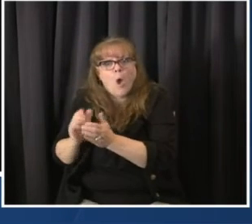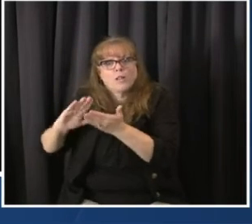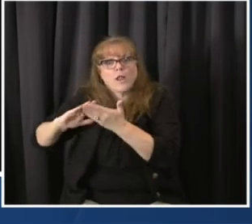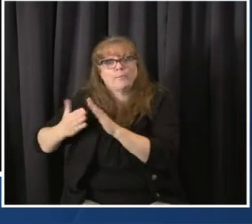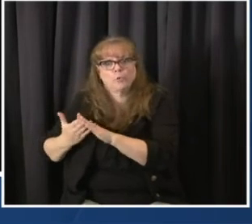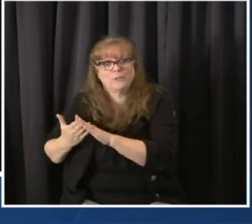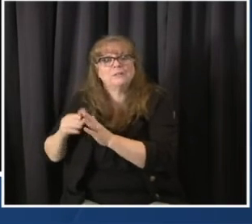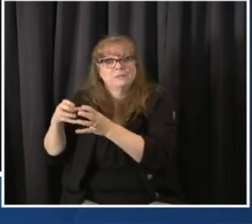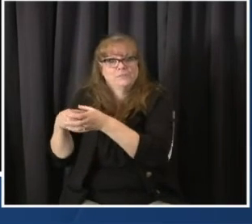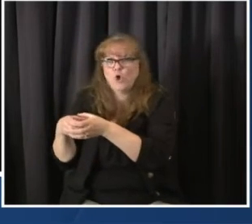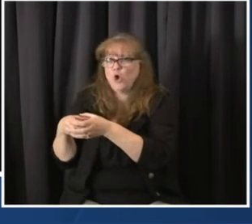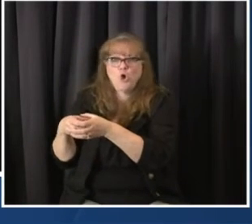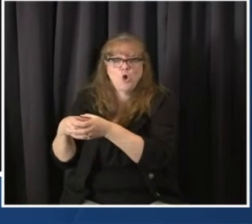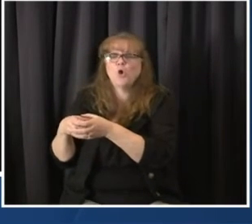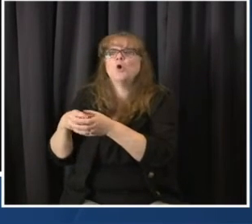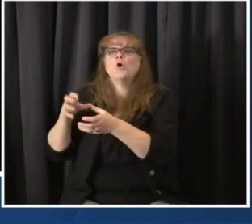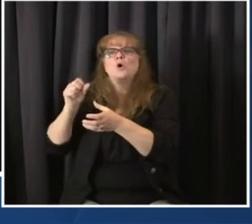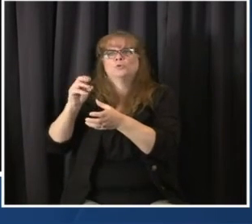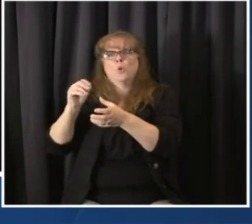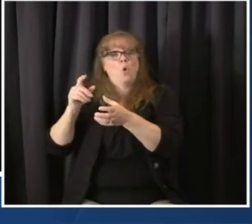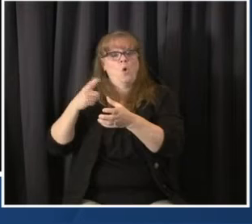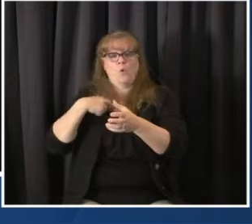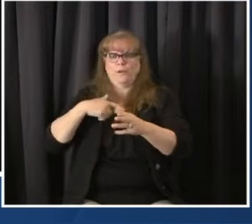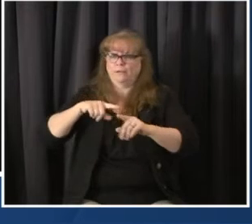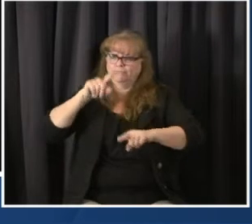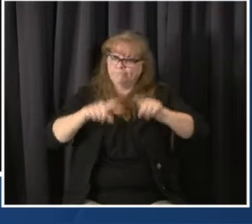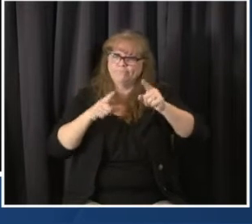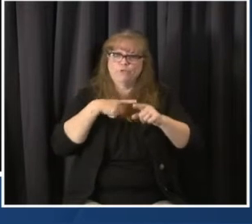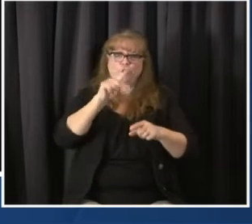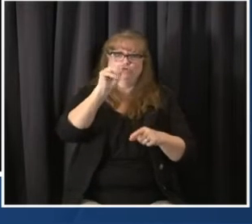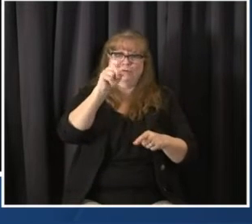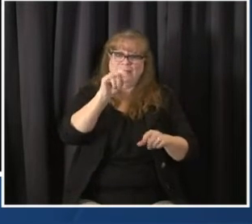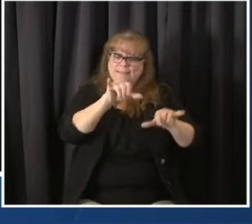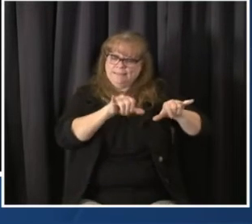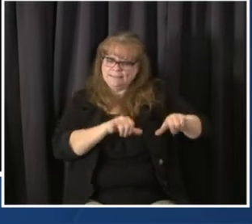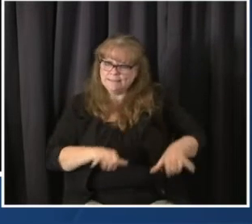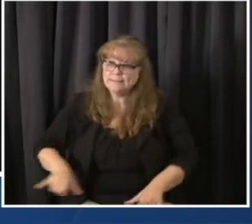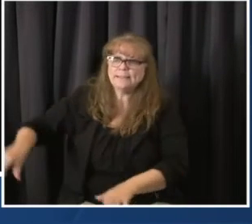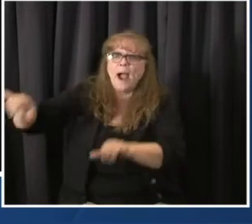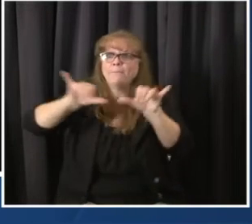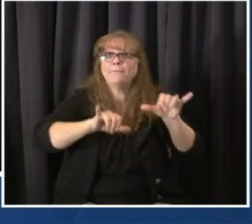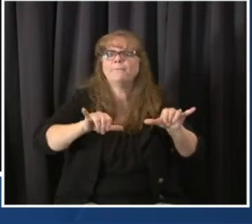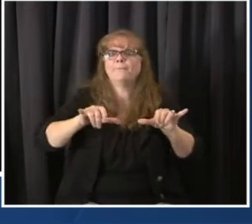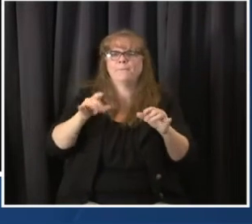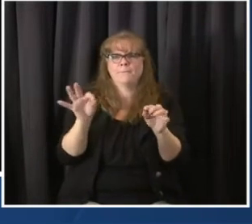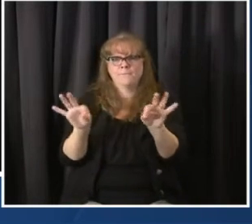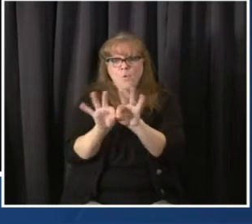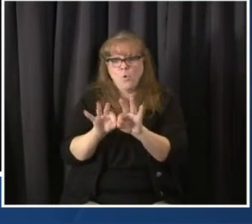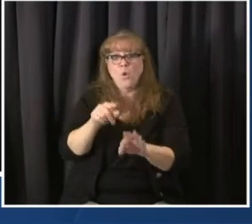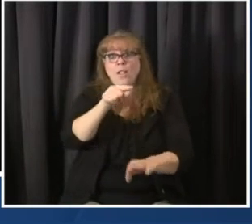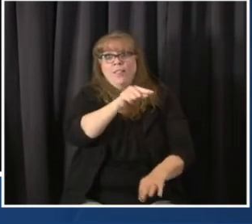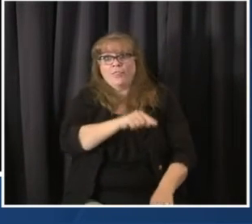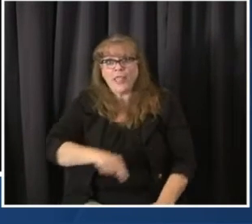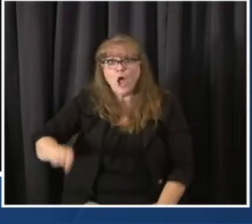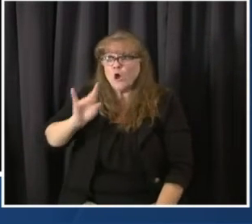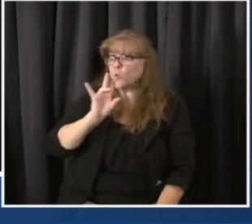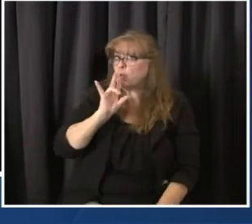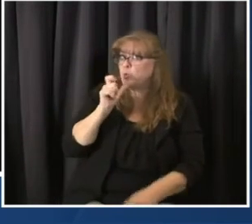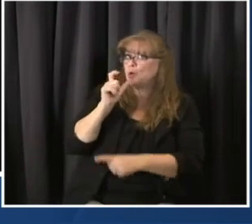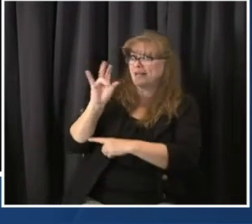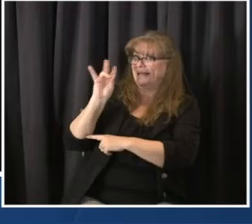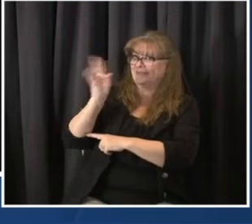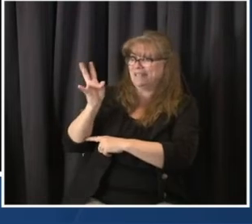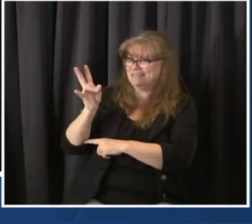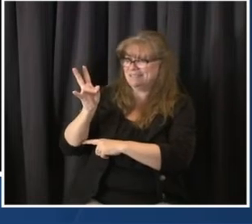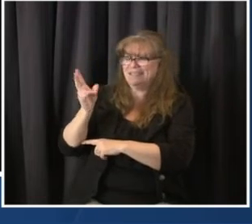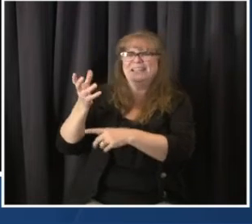And making sure that everybody 70 up receives the vaccine. And especially many of our communities that have a harder time